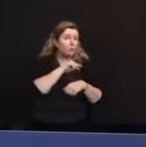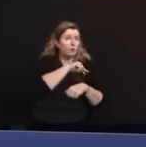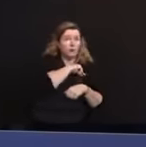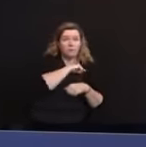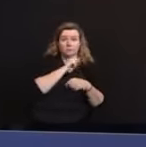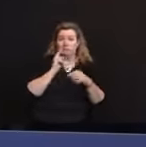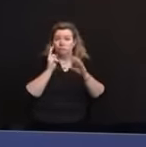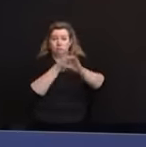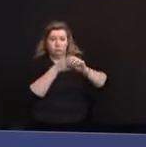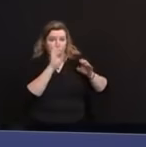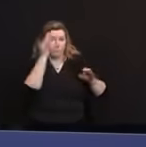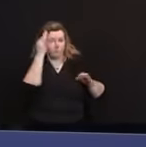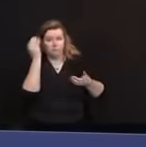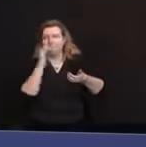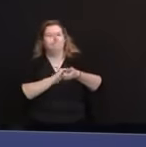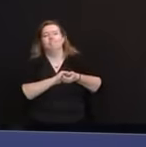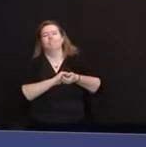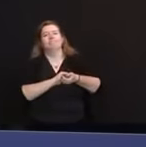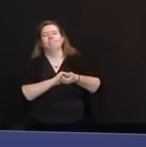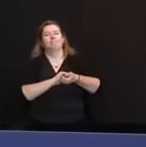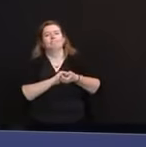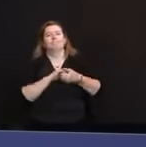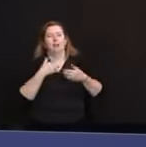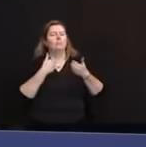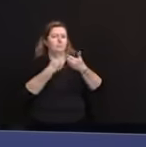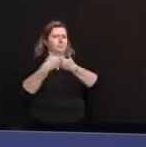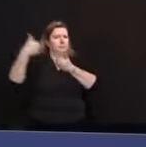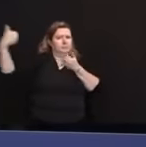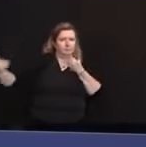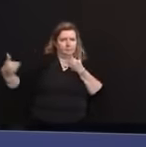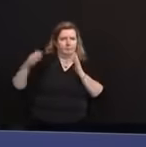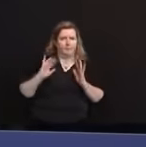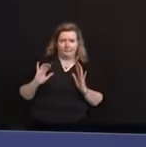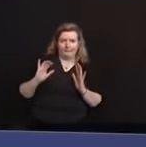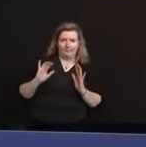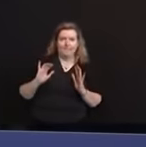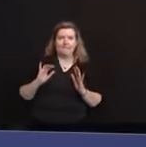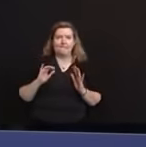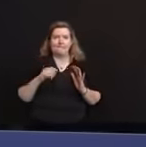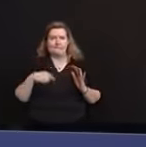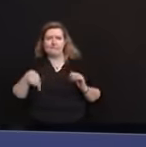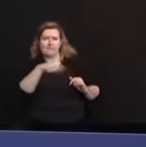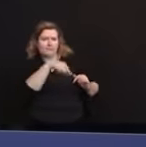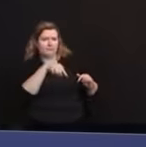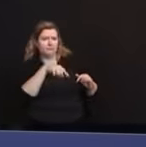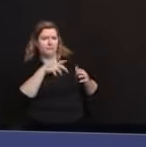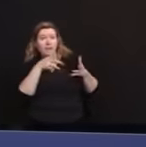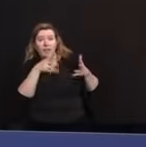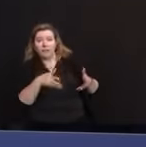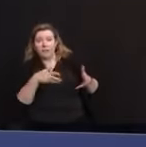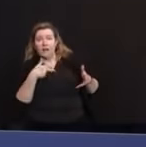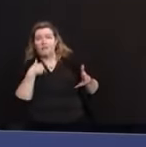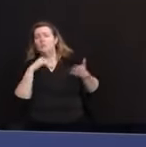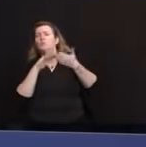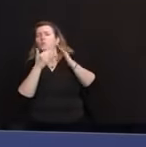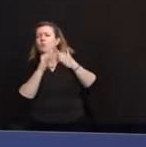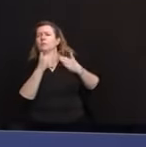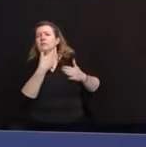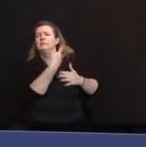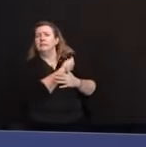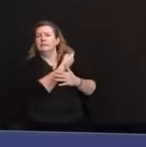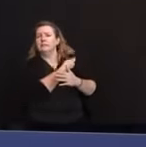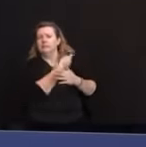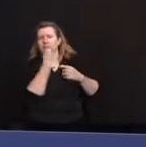federal partnership, we have a network of community vaccination sites for the rest of these vulnerable residents.